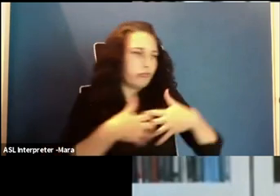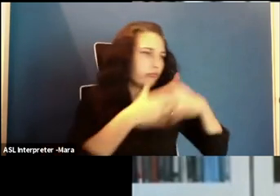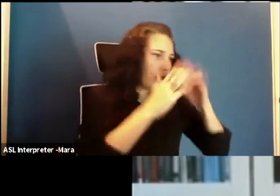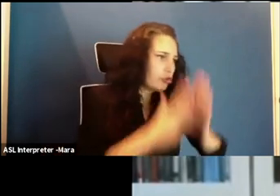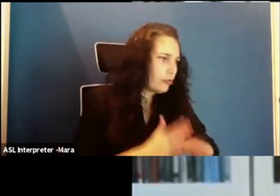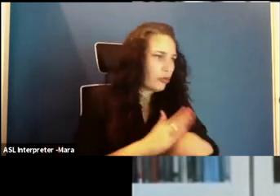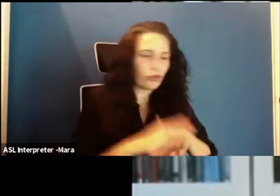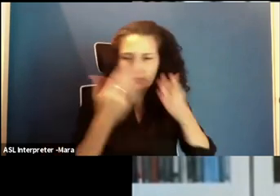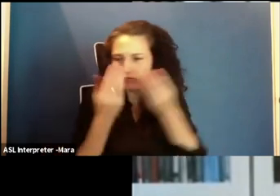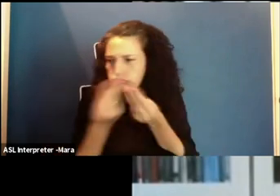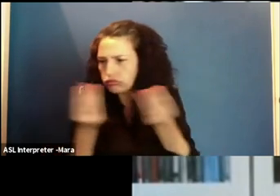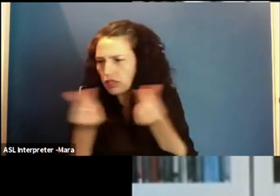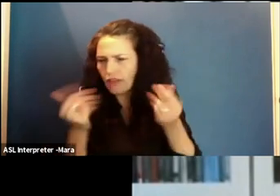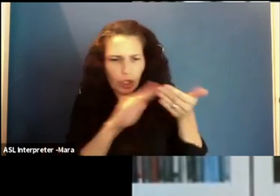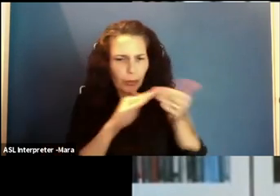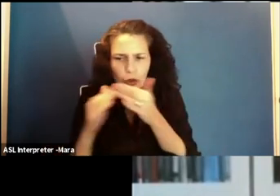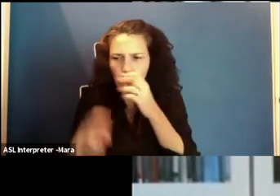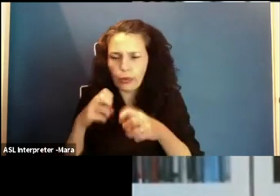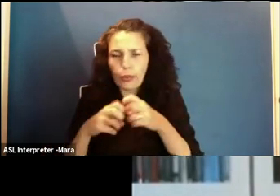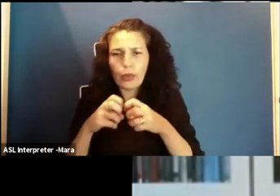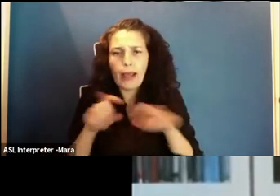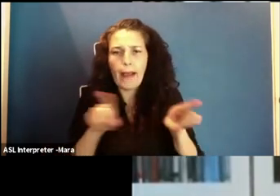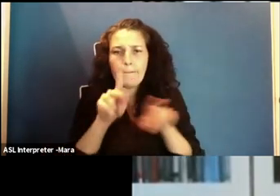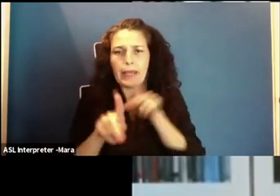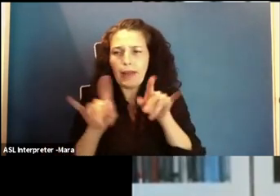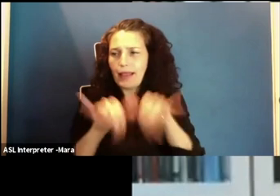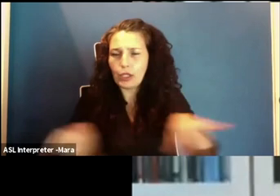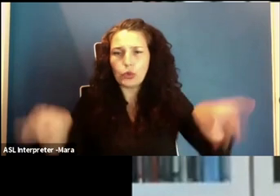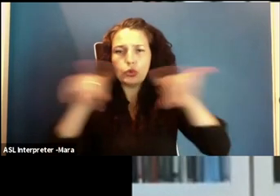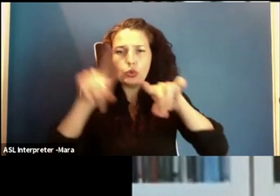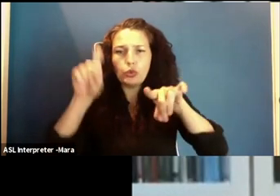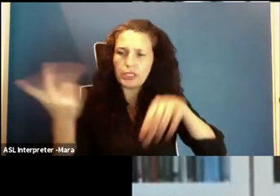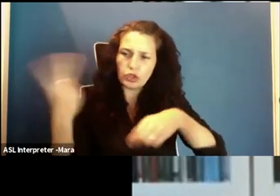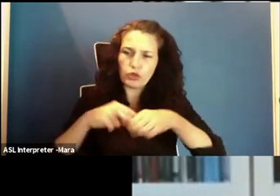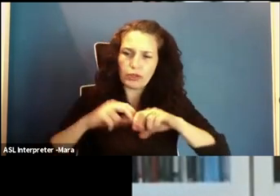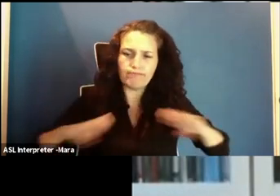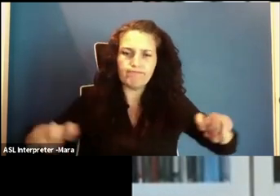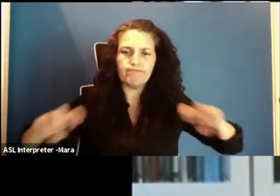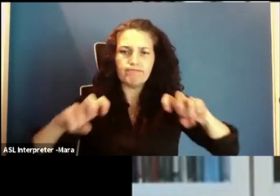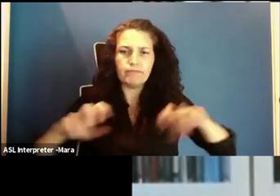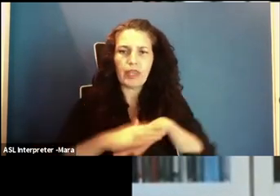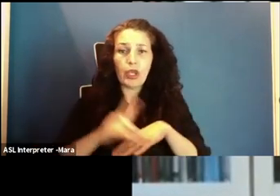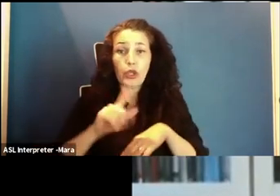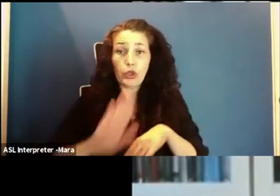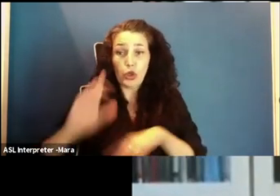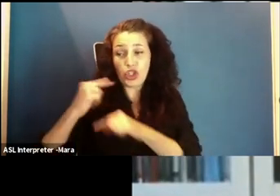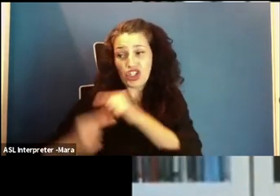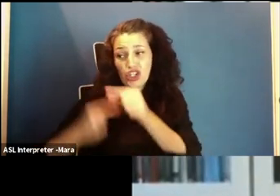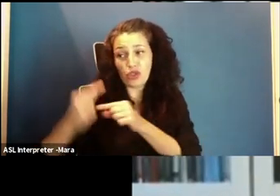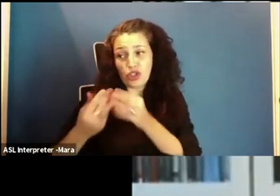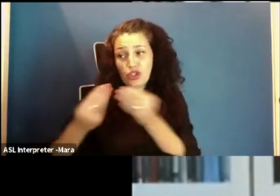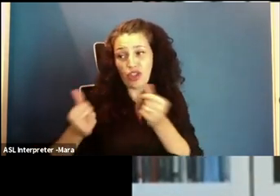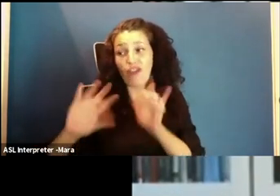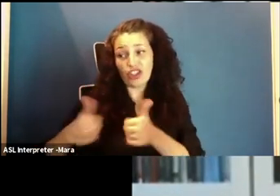problem. So we need people like you at the table. You're the generation that's going to solve some of our most challenging problems. I'm really excited to see what you're going to